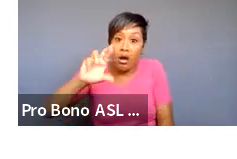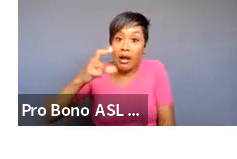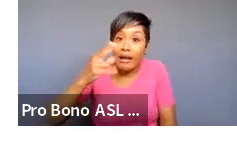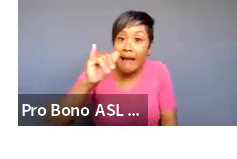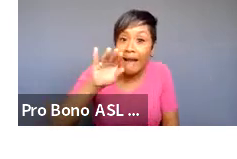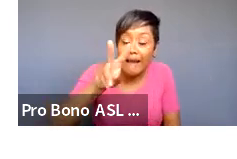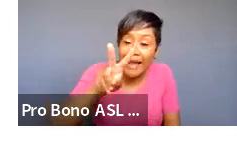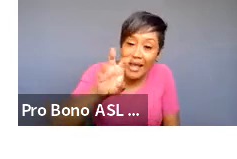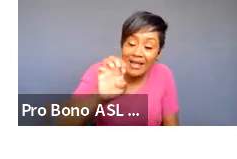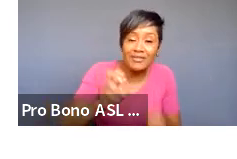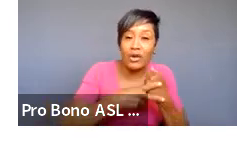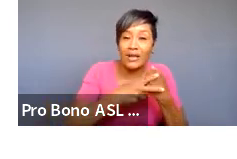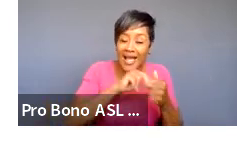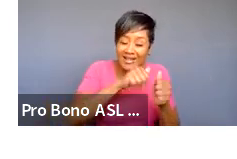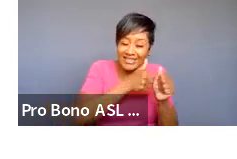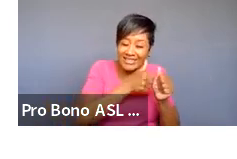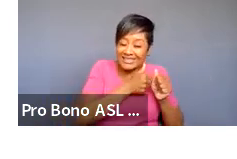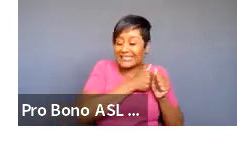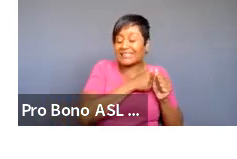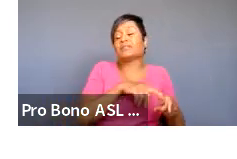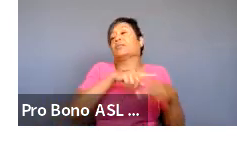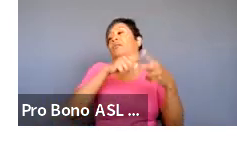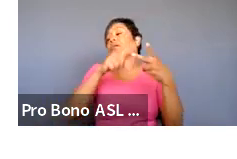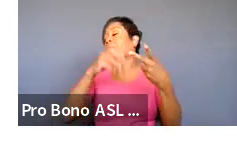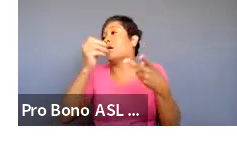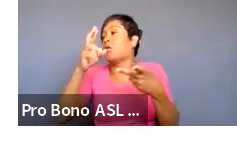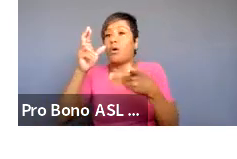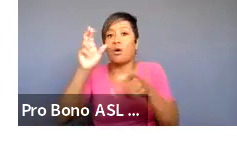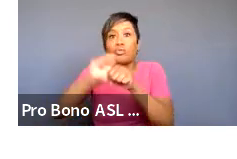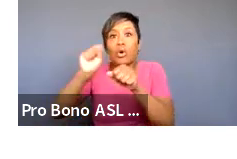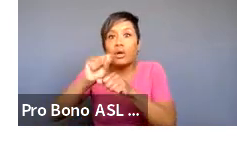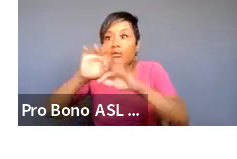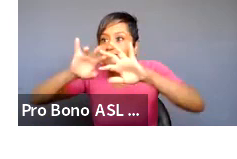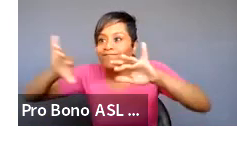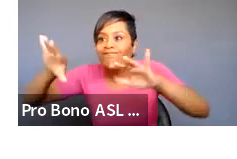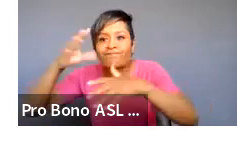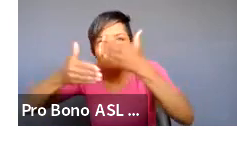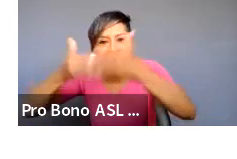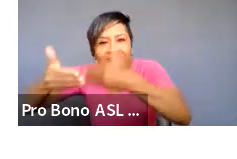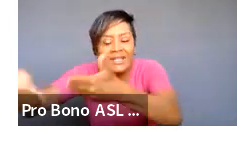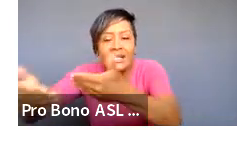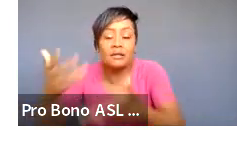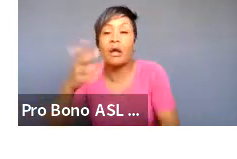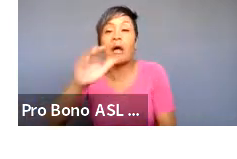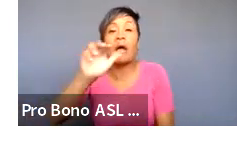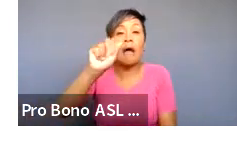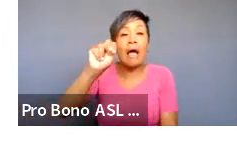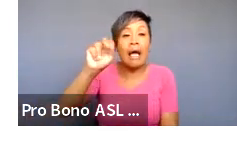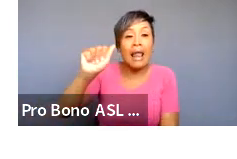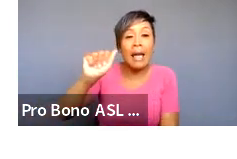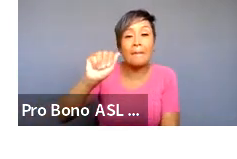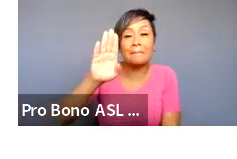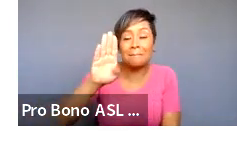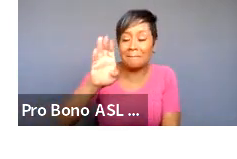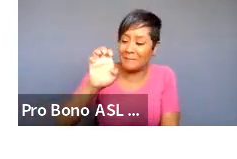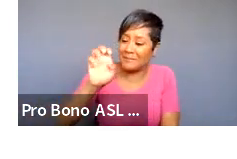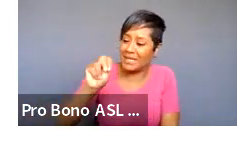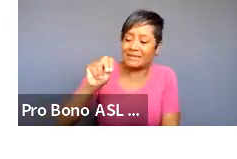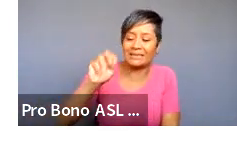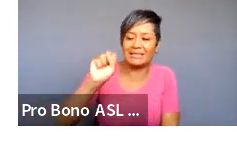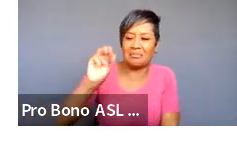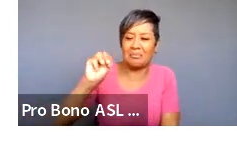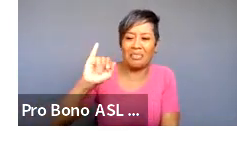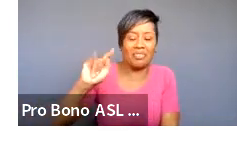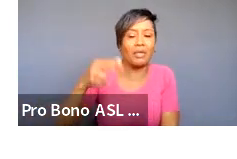playwrights that do this work anna duvernay smith is one of the best playwrights in solo work to do things um